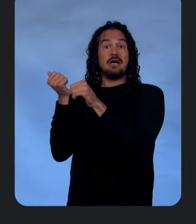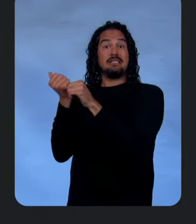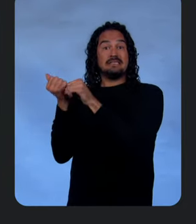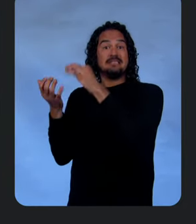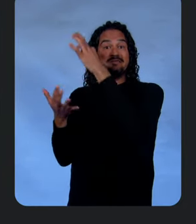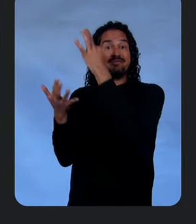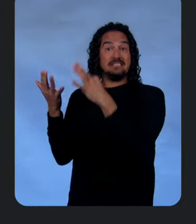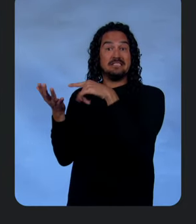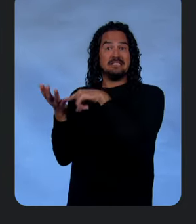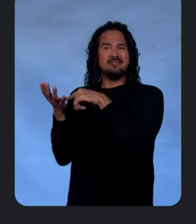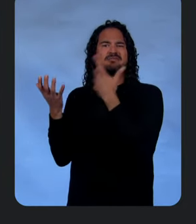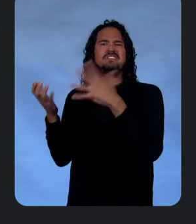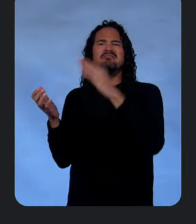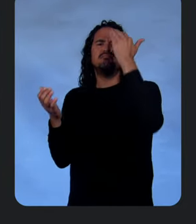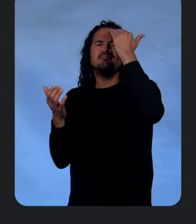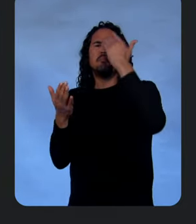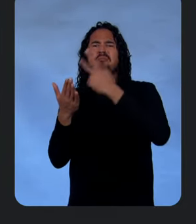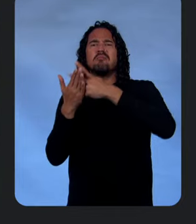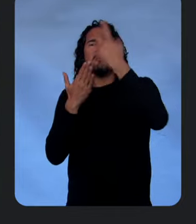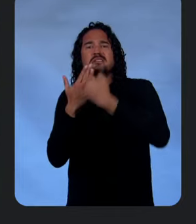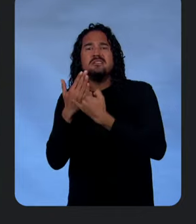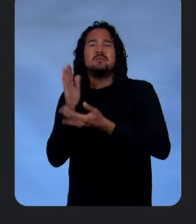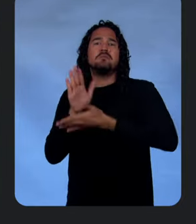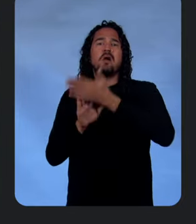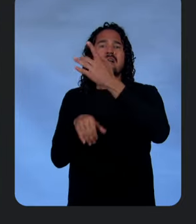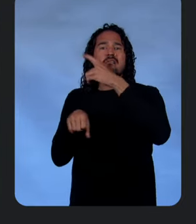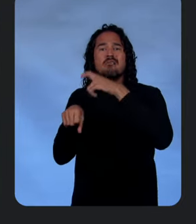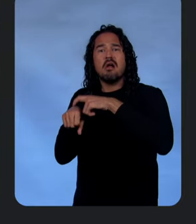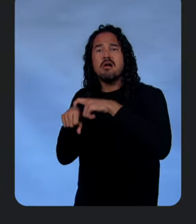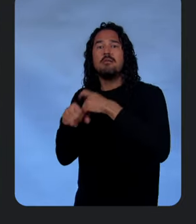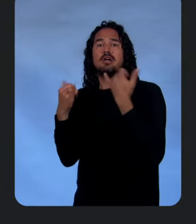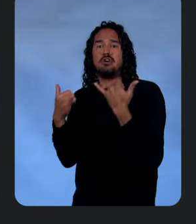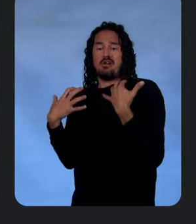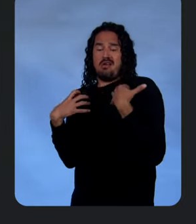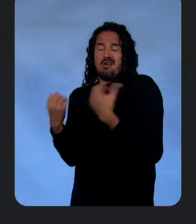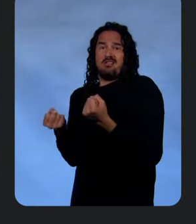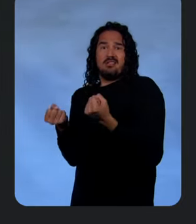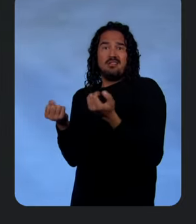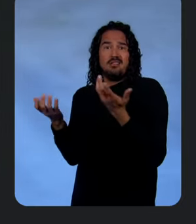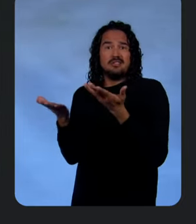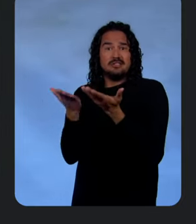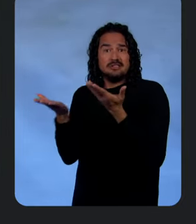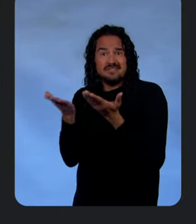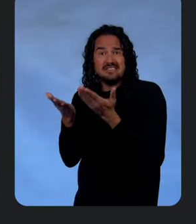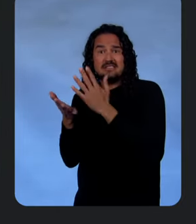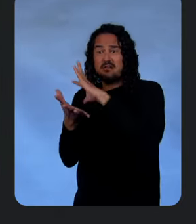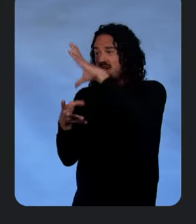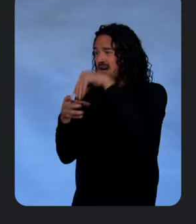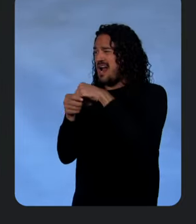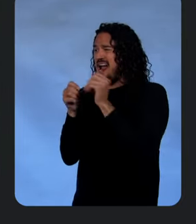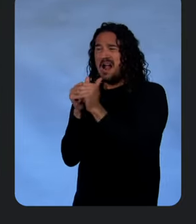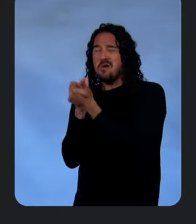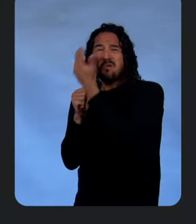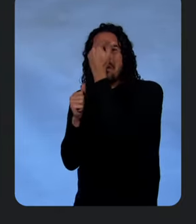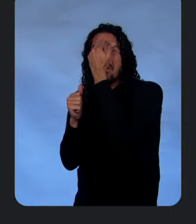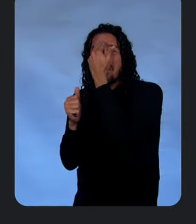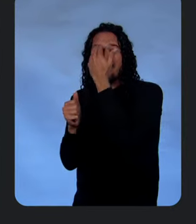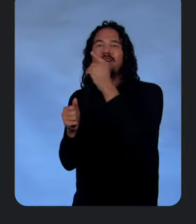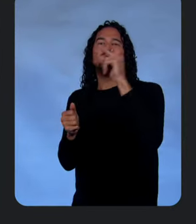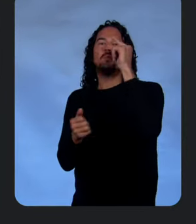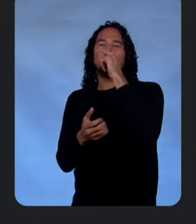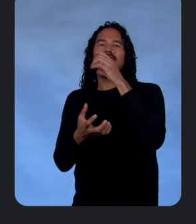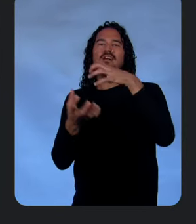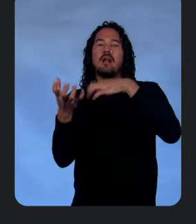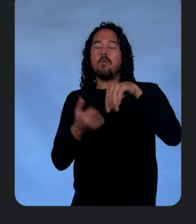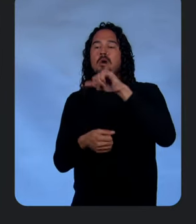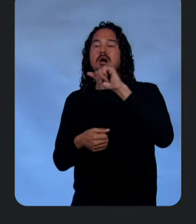features here, right? It knows about our run times. It knows about the health. And it knows specifically what's in it. And all this is because we're using App